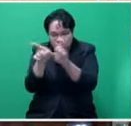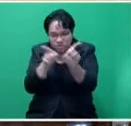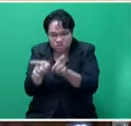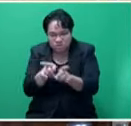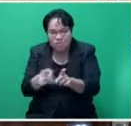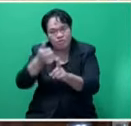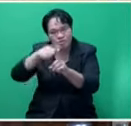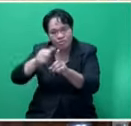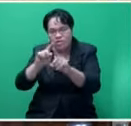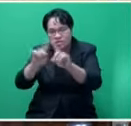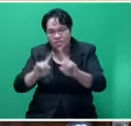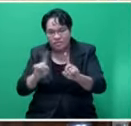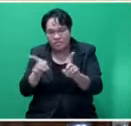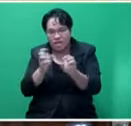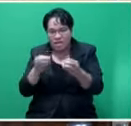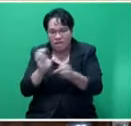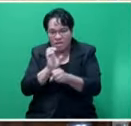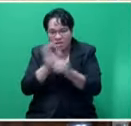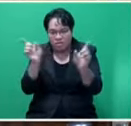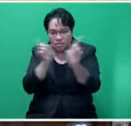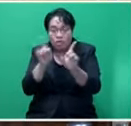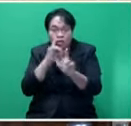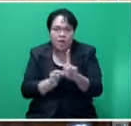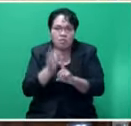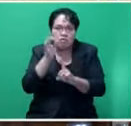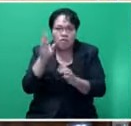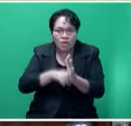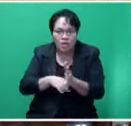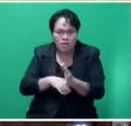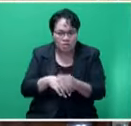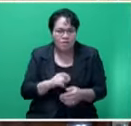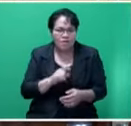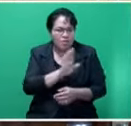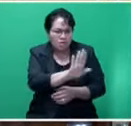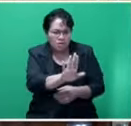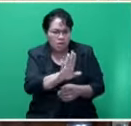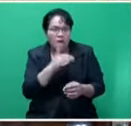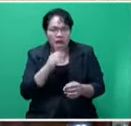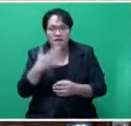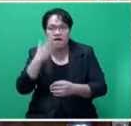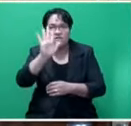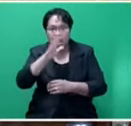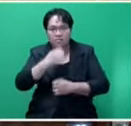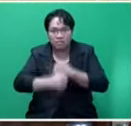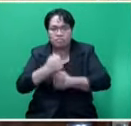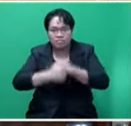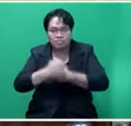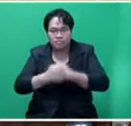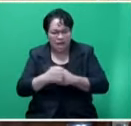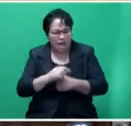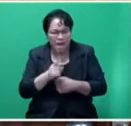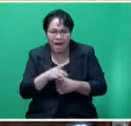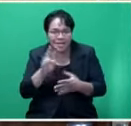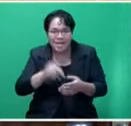capital overhead costs, improves the operational costs also. At the moment, on one site, you may have five generators running. In this way, you need